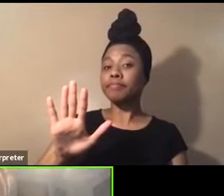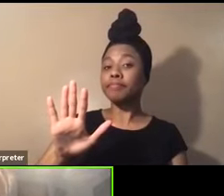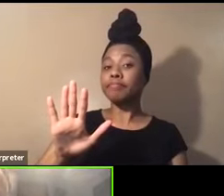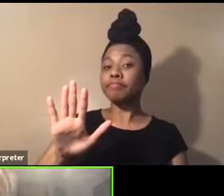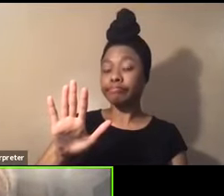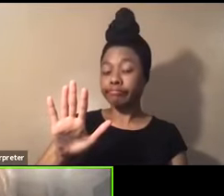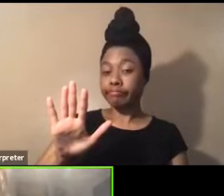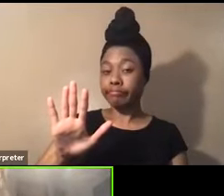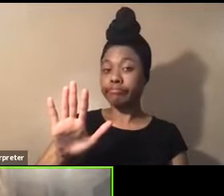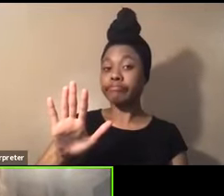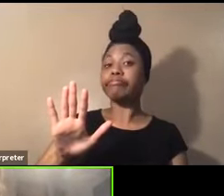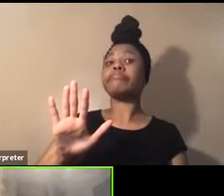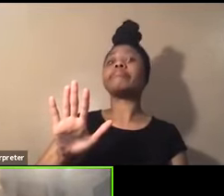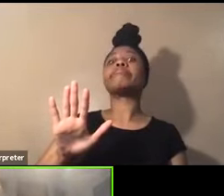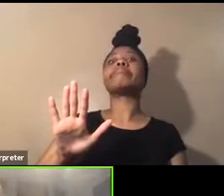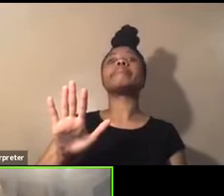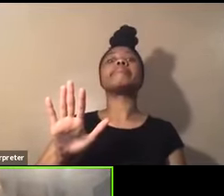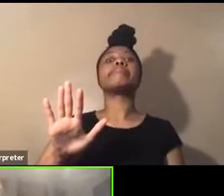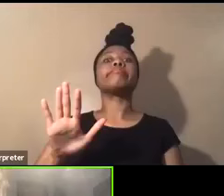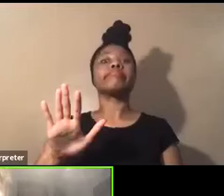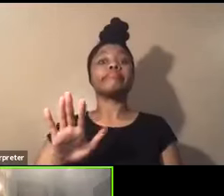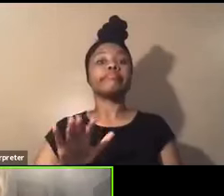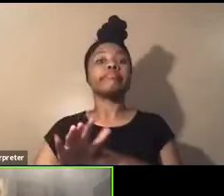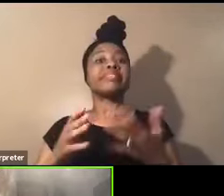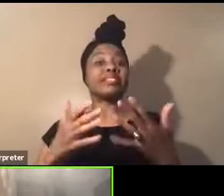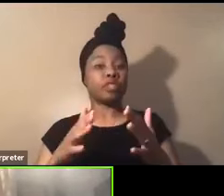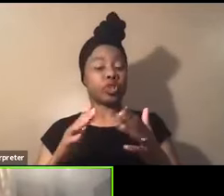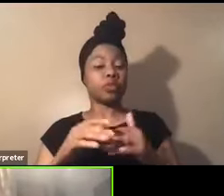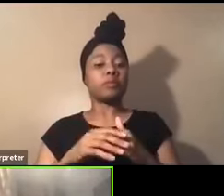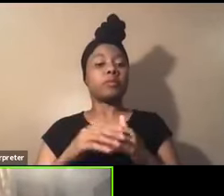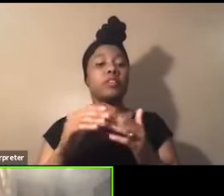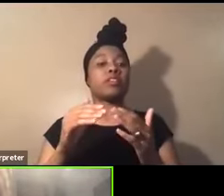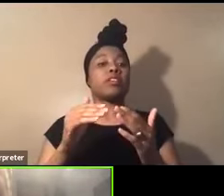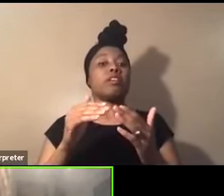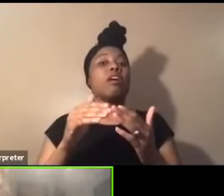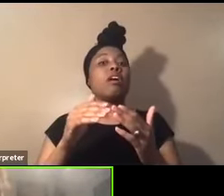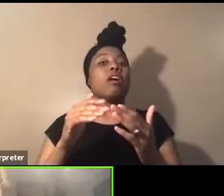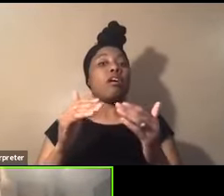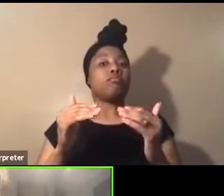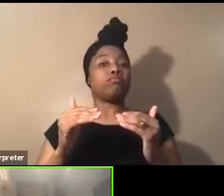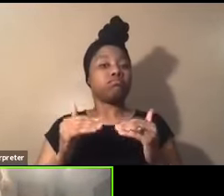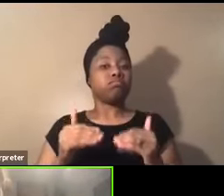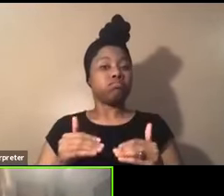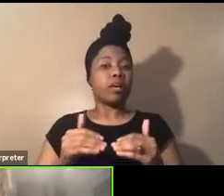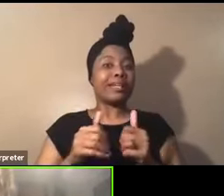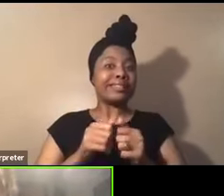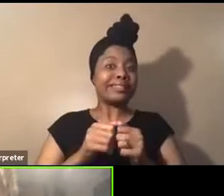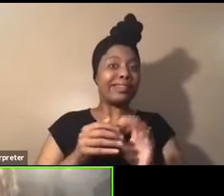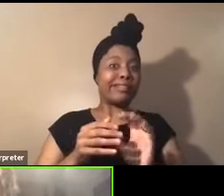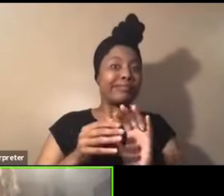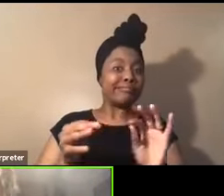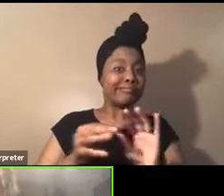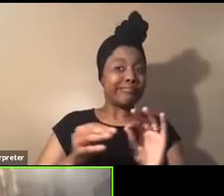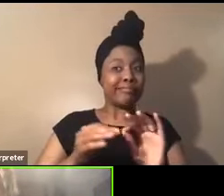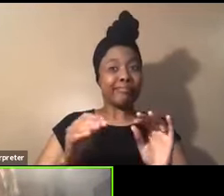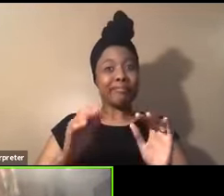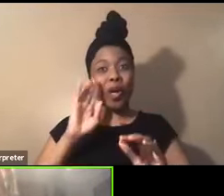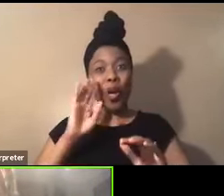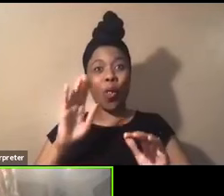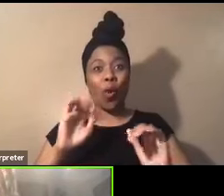And then when you go down to the, where you have, uh, in that area where you would actually, you know, text a message, say, hey, how you doing?